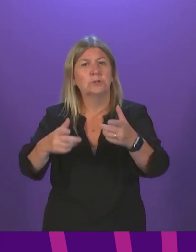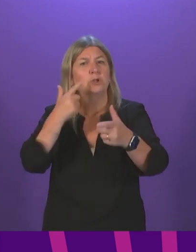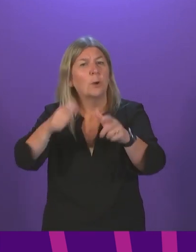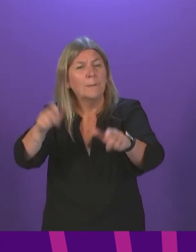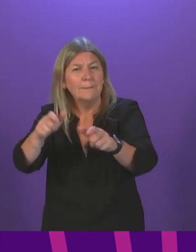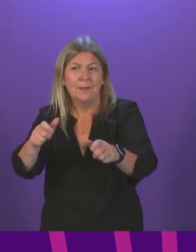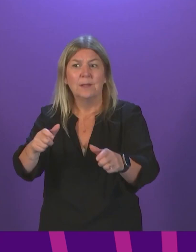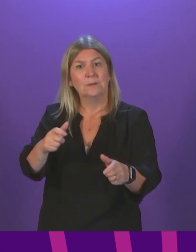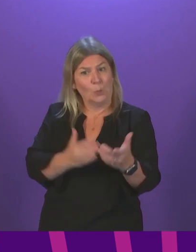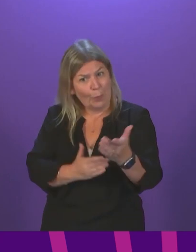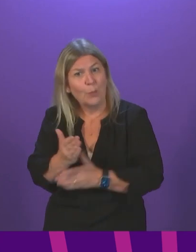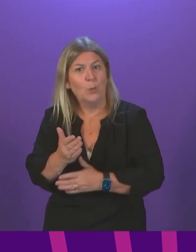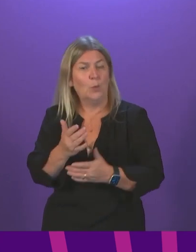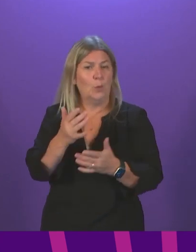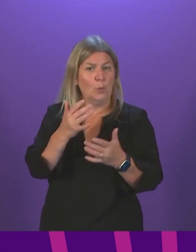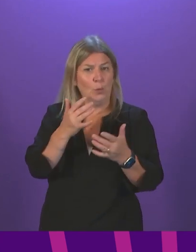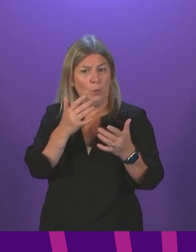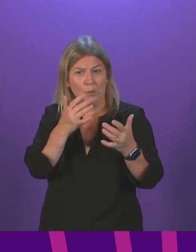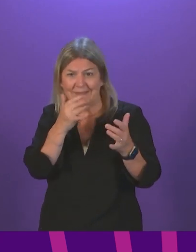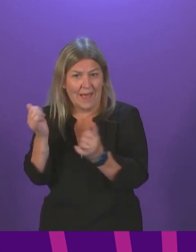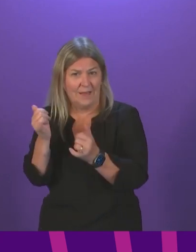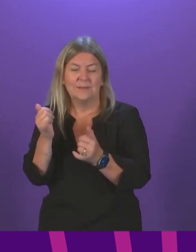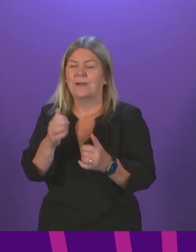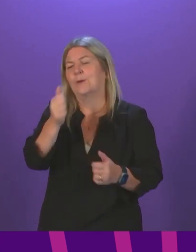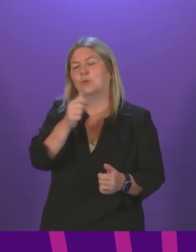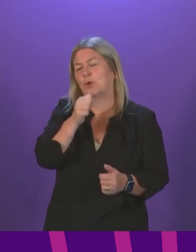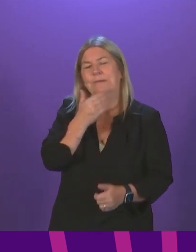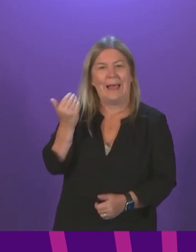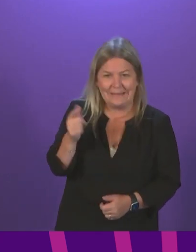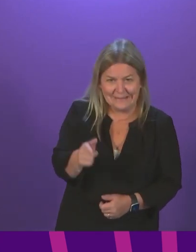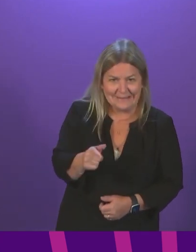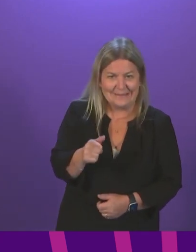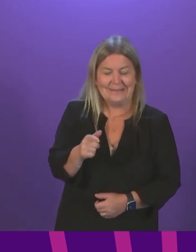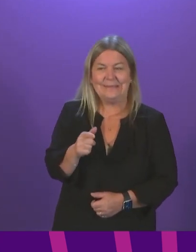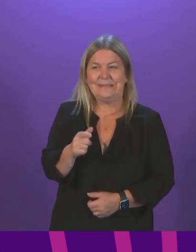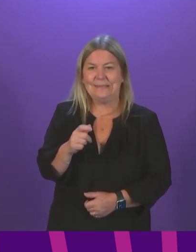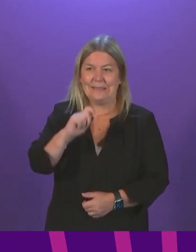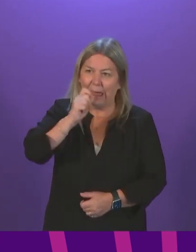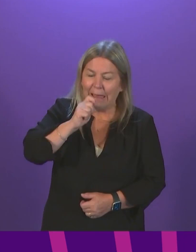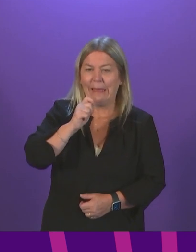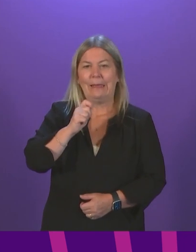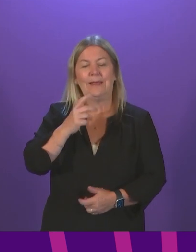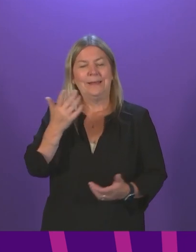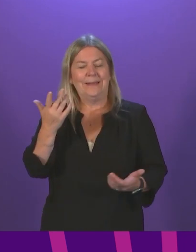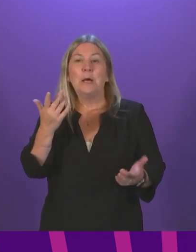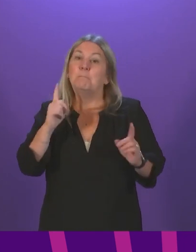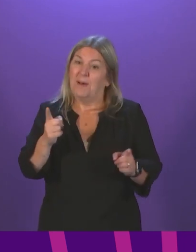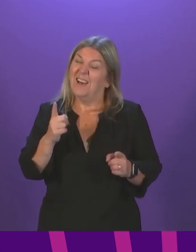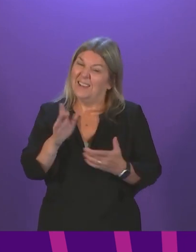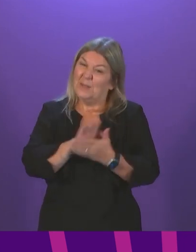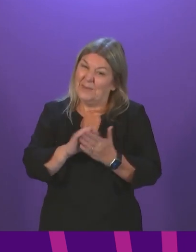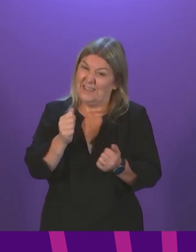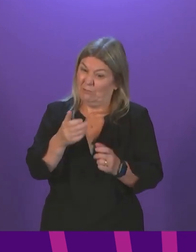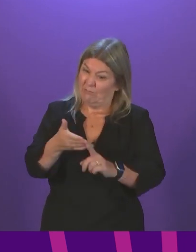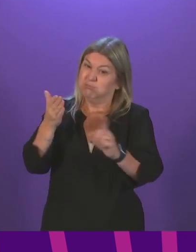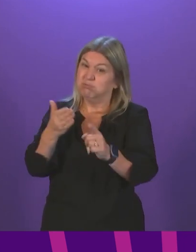I understand that for young people in particular, they are not pleasant, they are inconvenient, but they do provide us with an added layer of protection. So I take the opportunity today